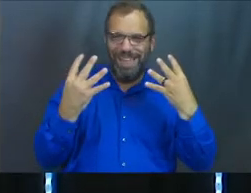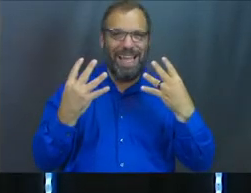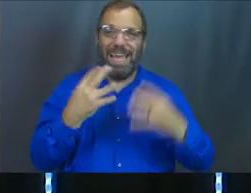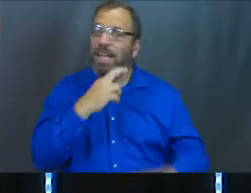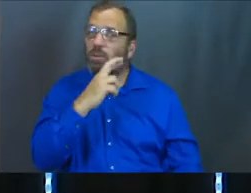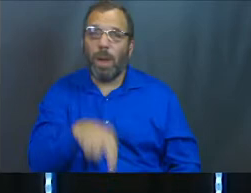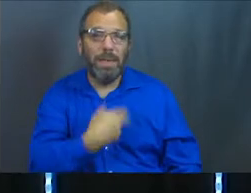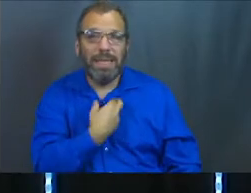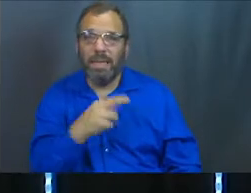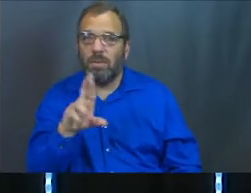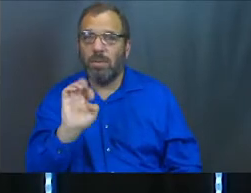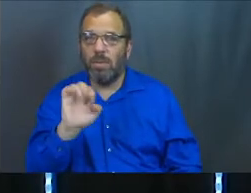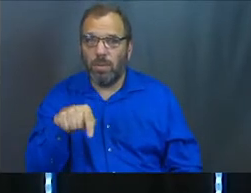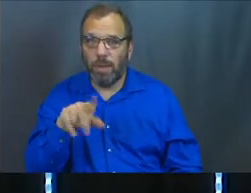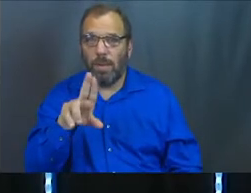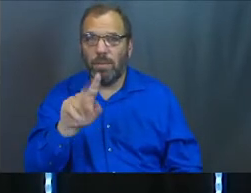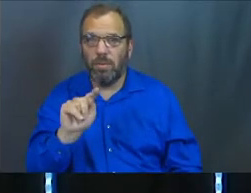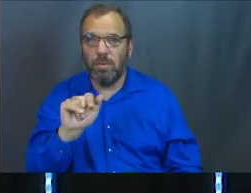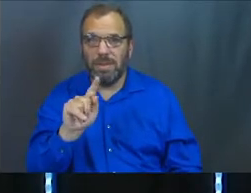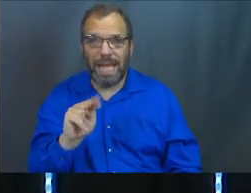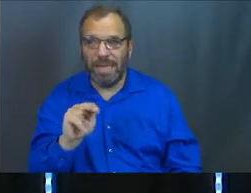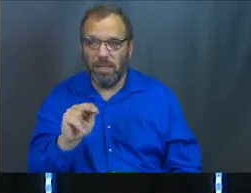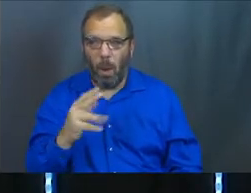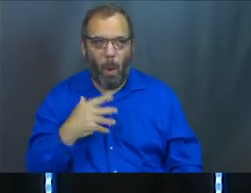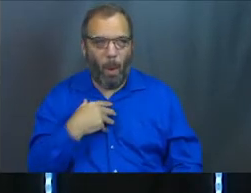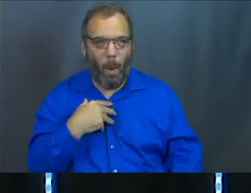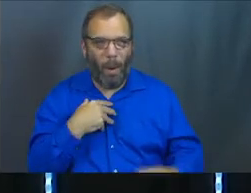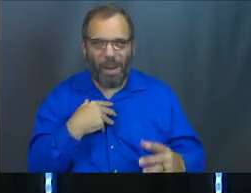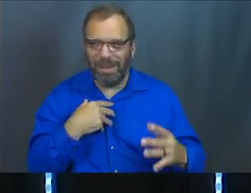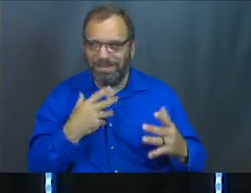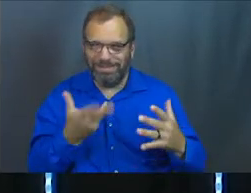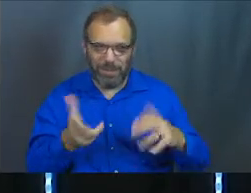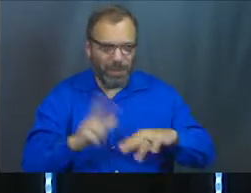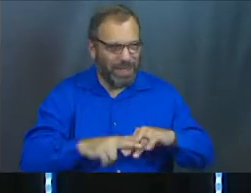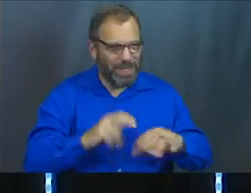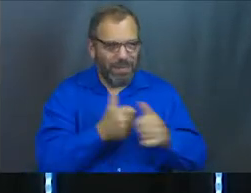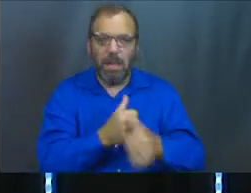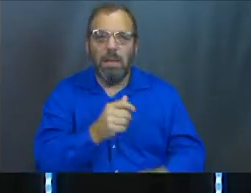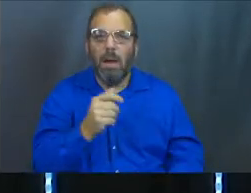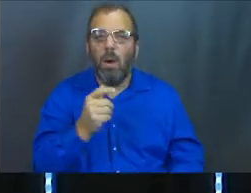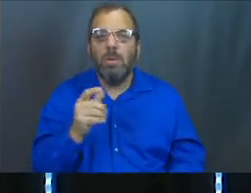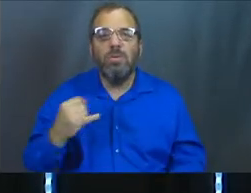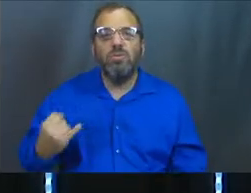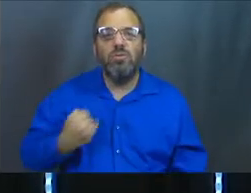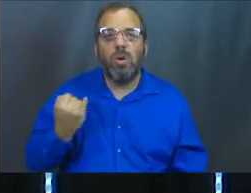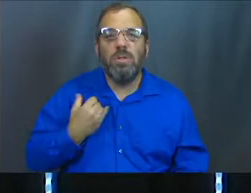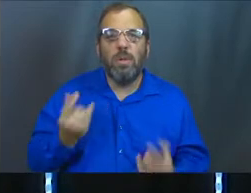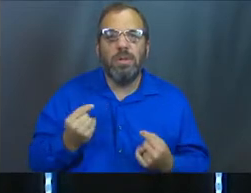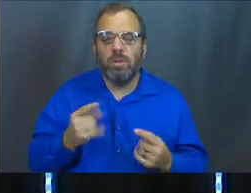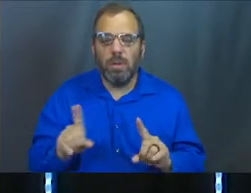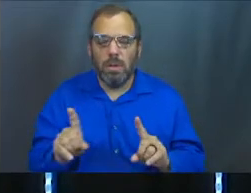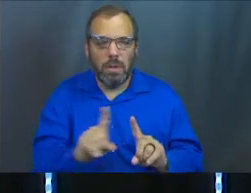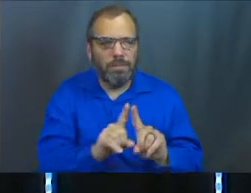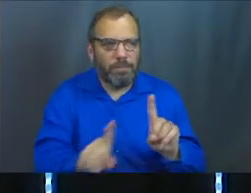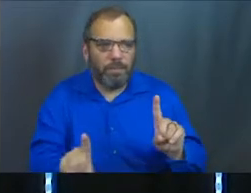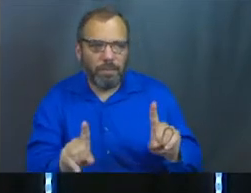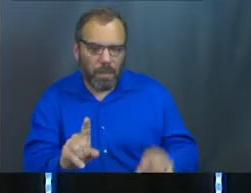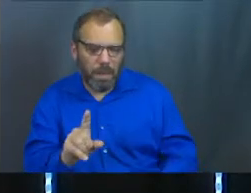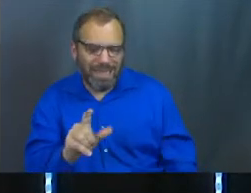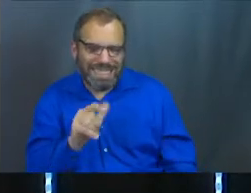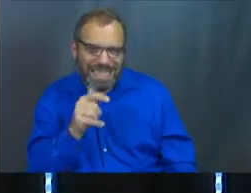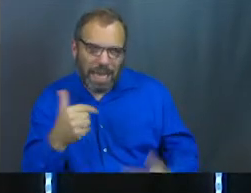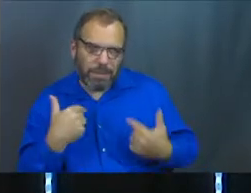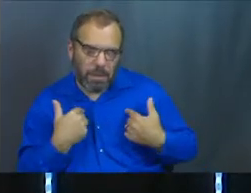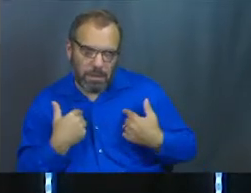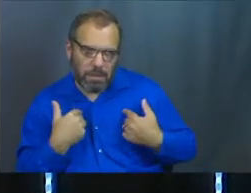reputation. He doesn't try to increase his own followers. Instead, he sidesteps and says, this is not